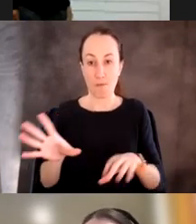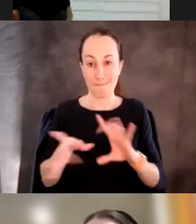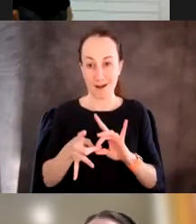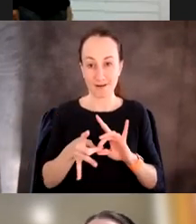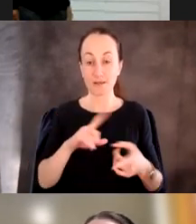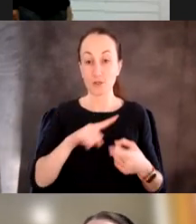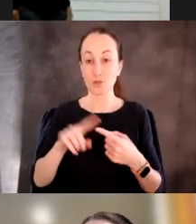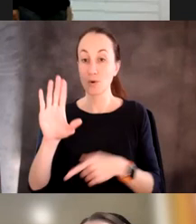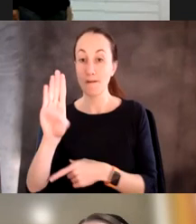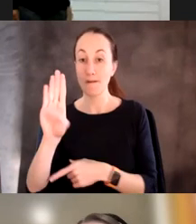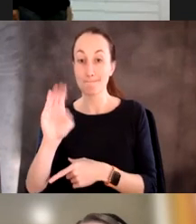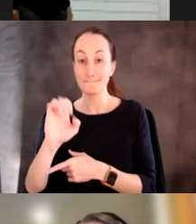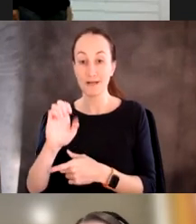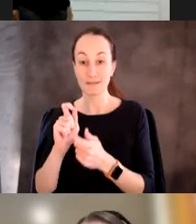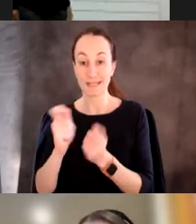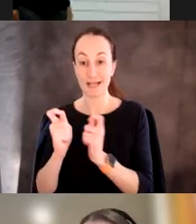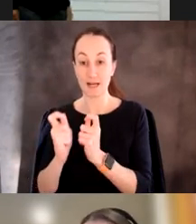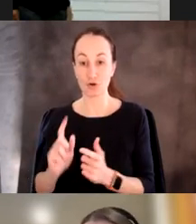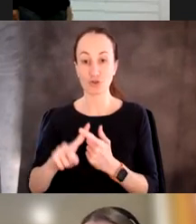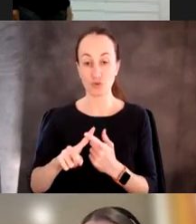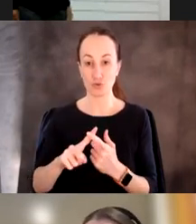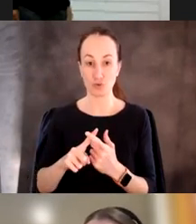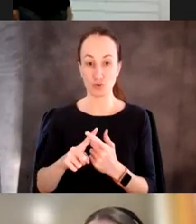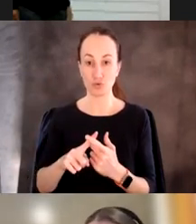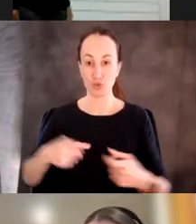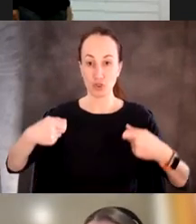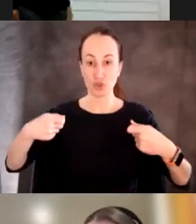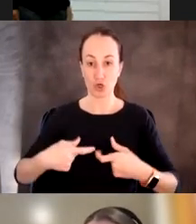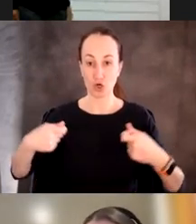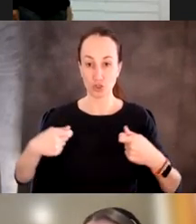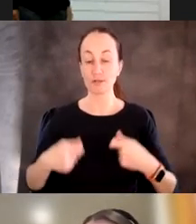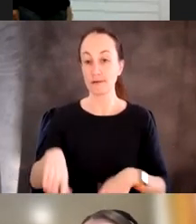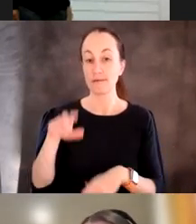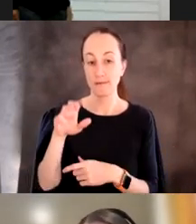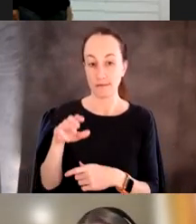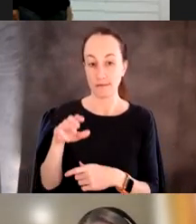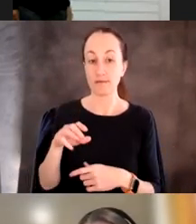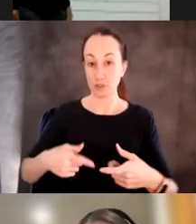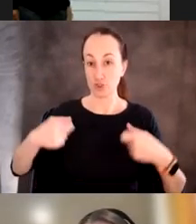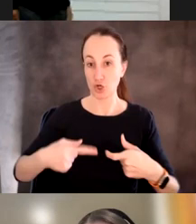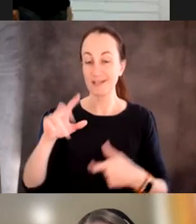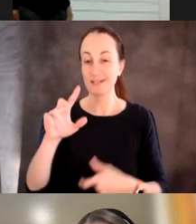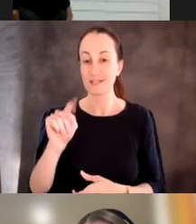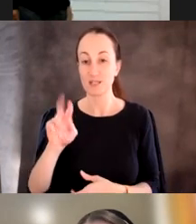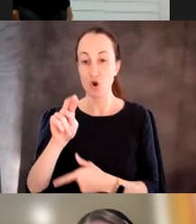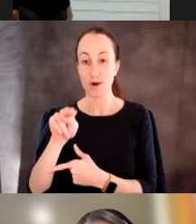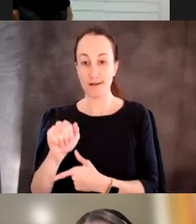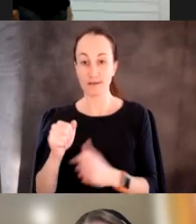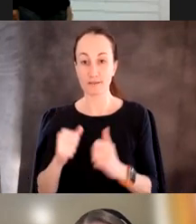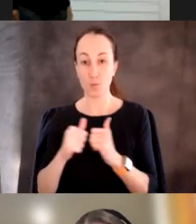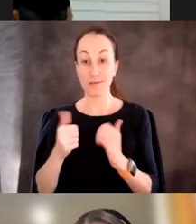base editors, to charging, you know, aminoacyl tRNA synthetases, charging tRNAs with new